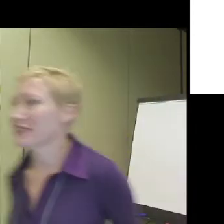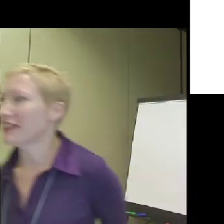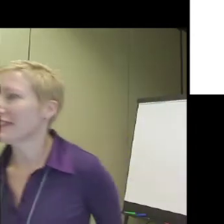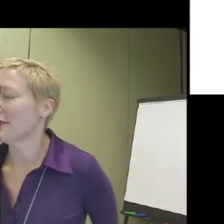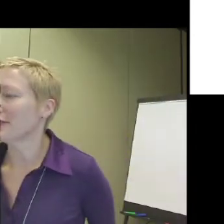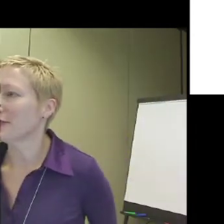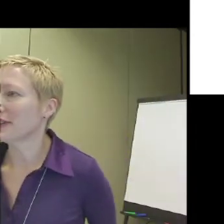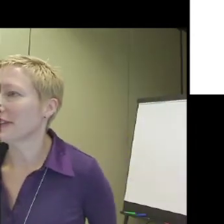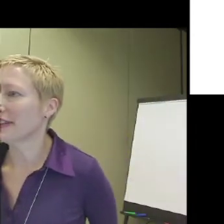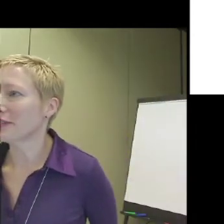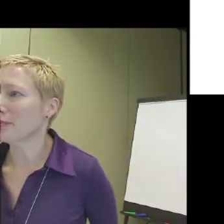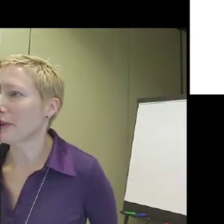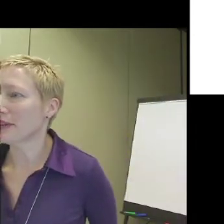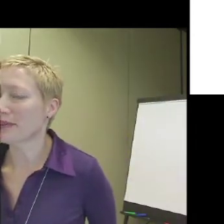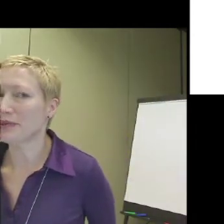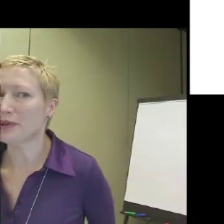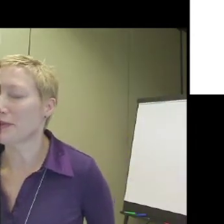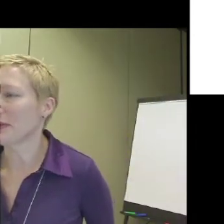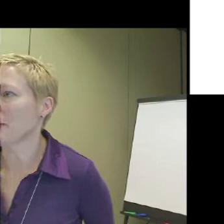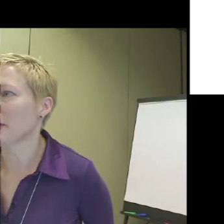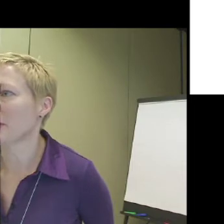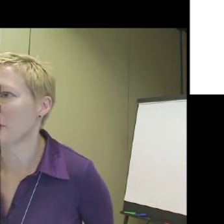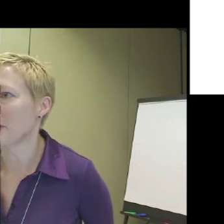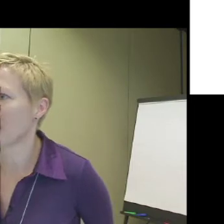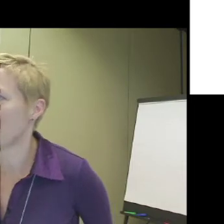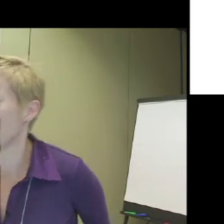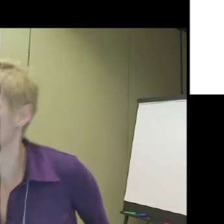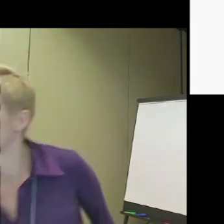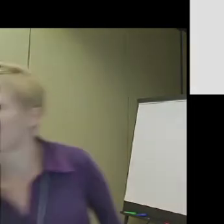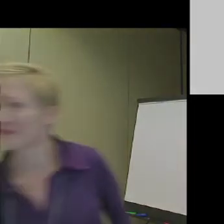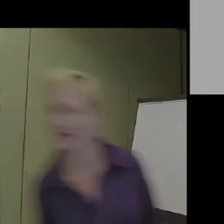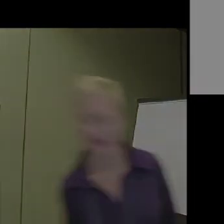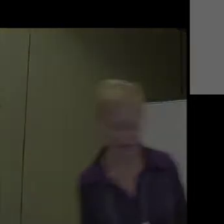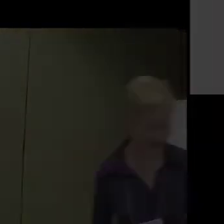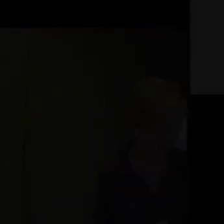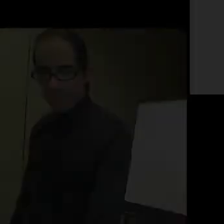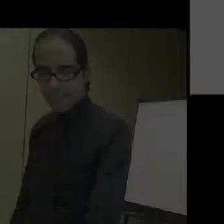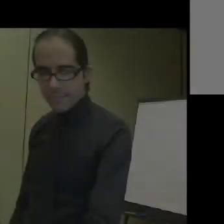Okay, so I'd like to give the podium to Emmanuel Von Schack now.